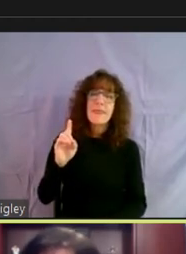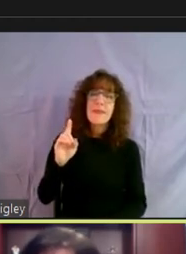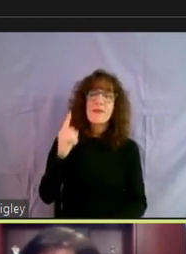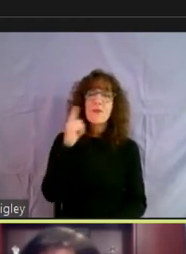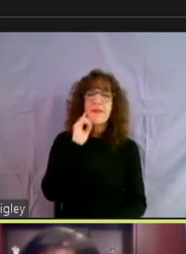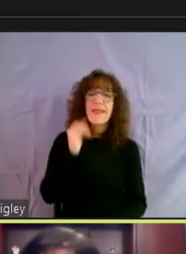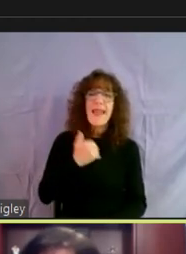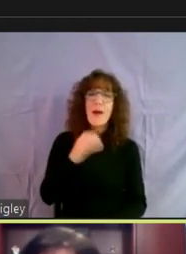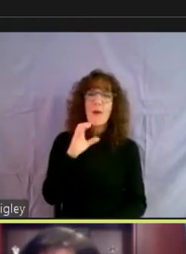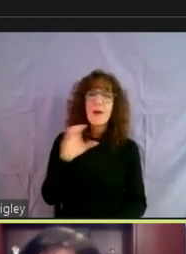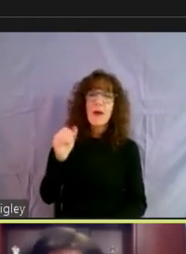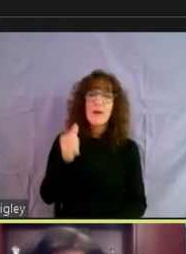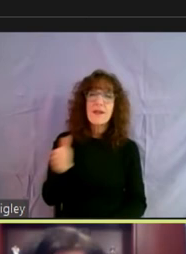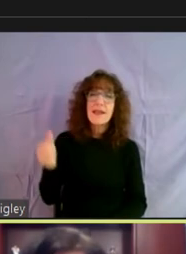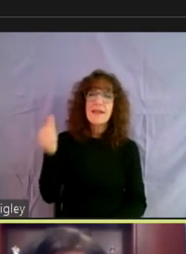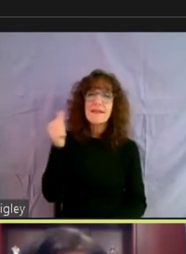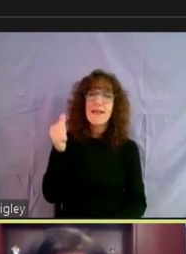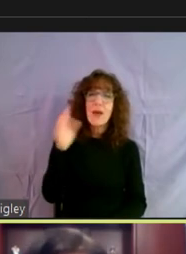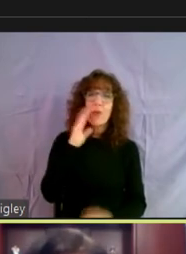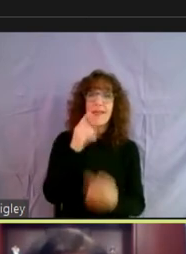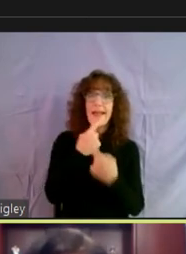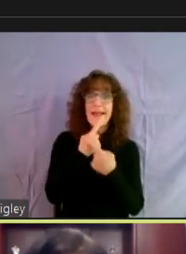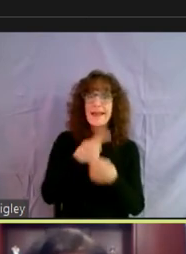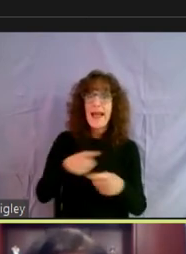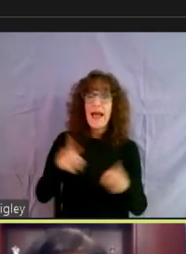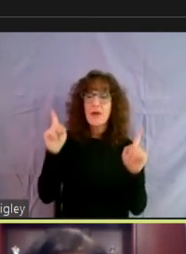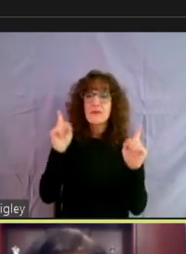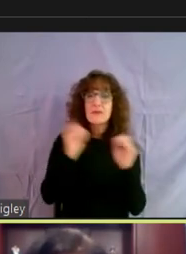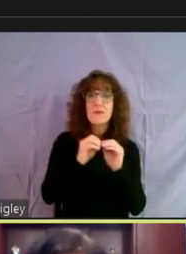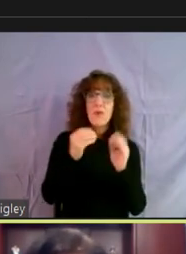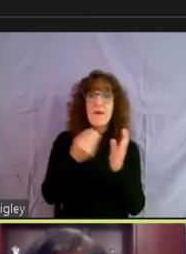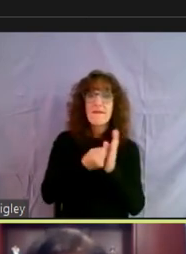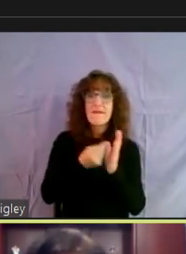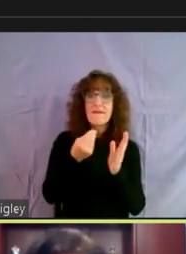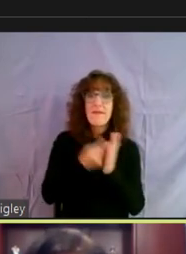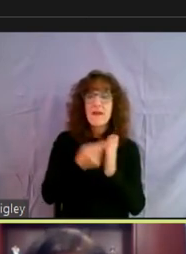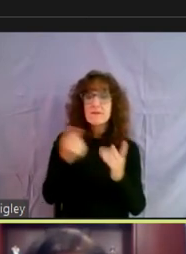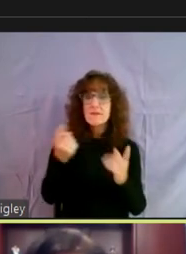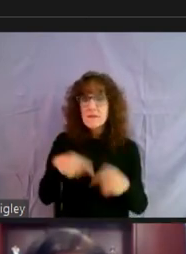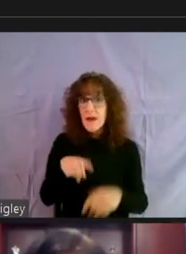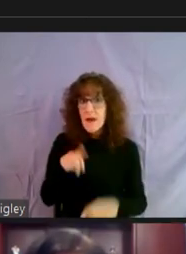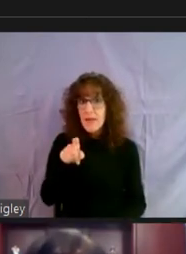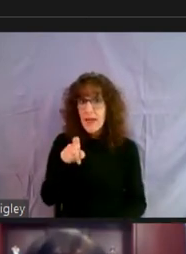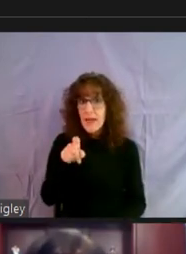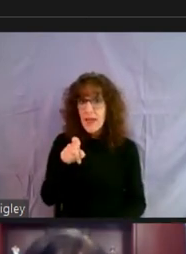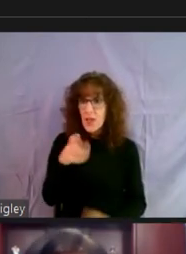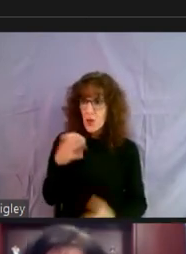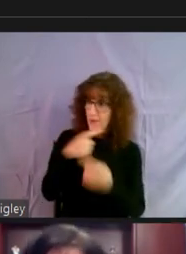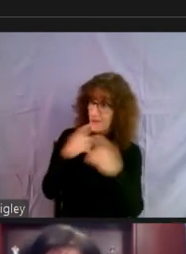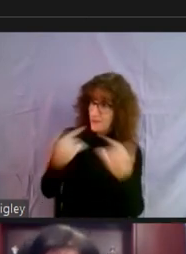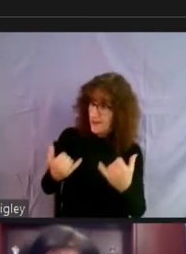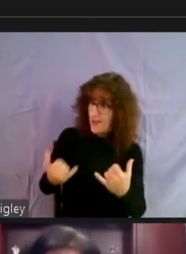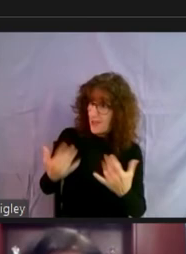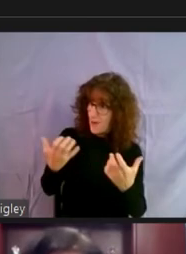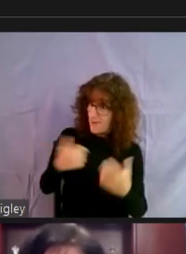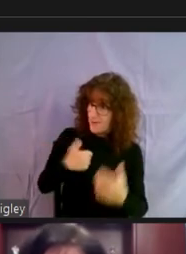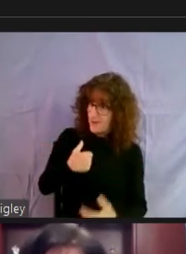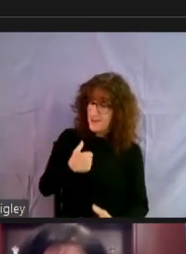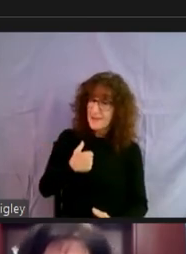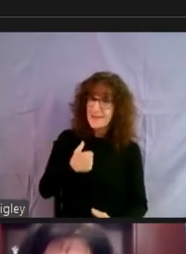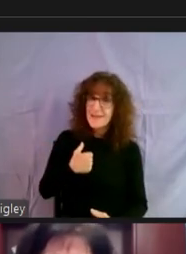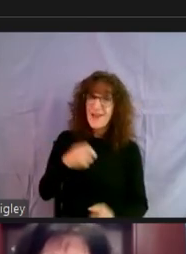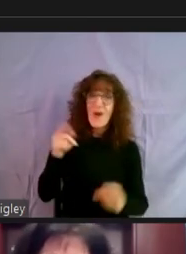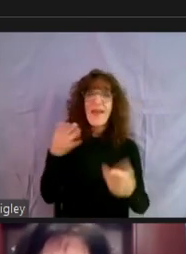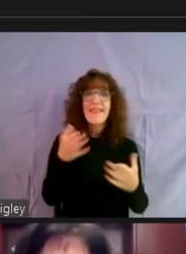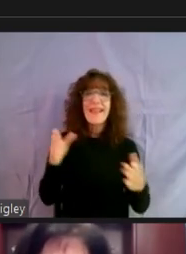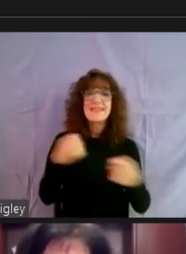our County exec is going to announce that there's more funds coming. So you want me to announce that right now? Okay.